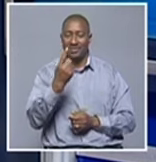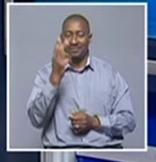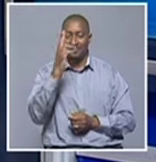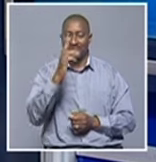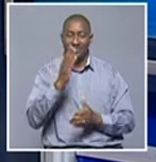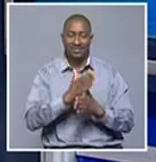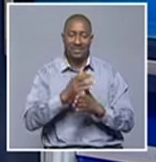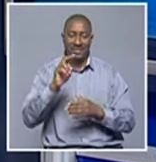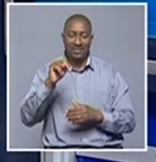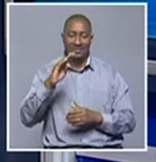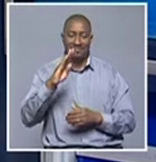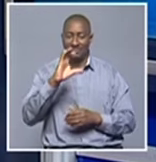and it will be taking place in three regions